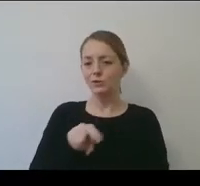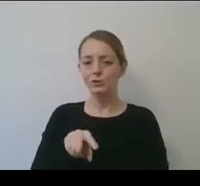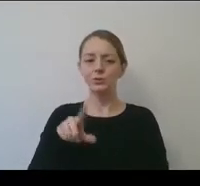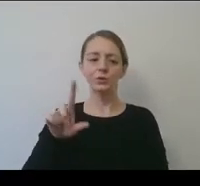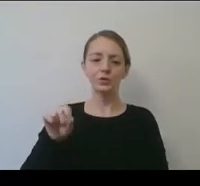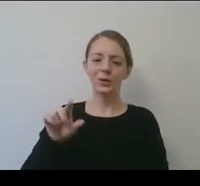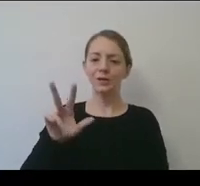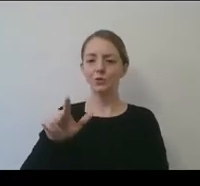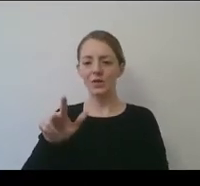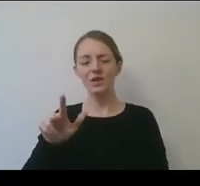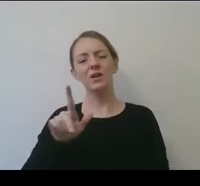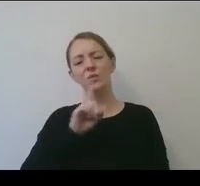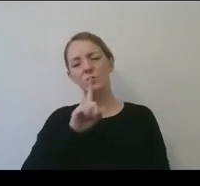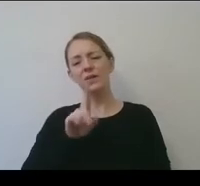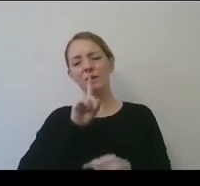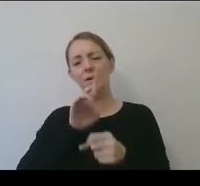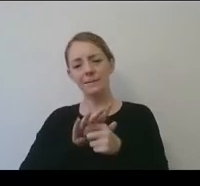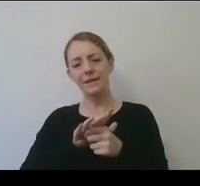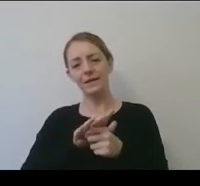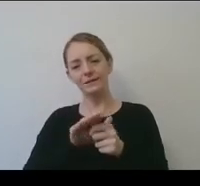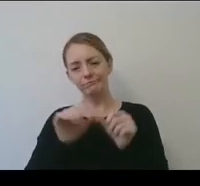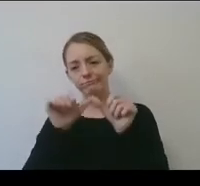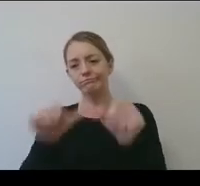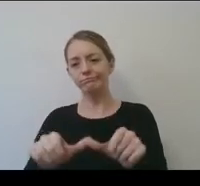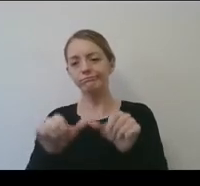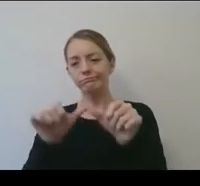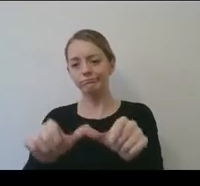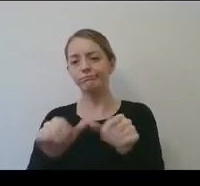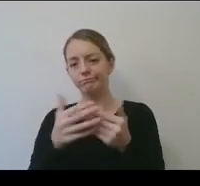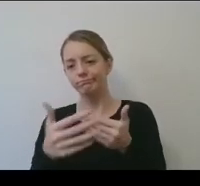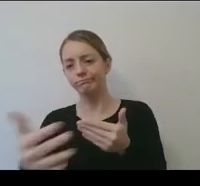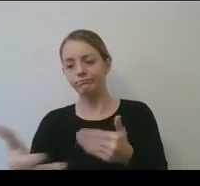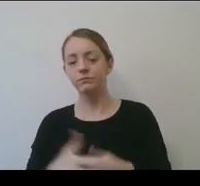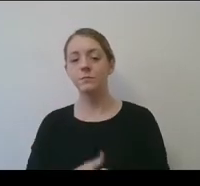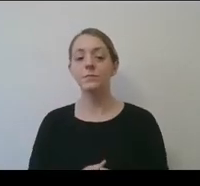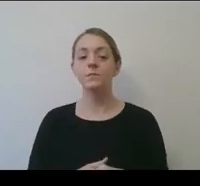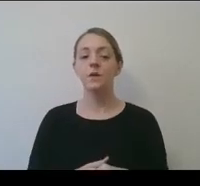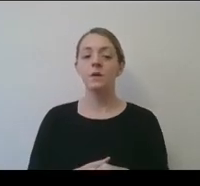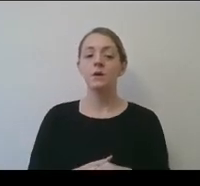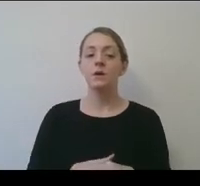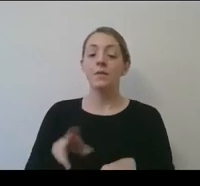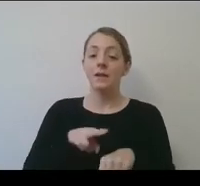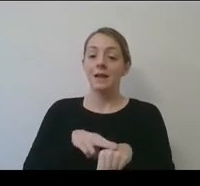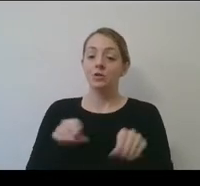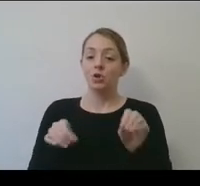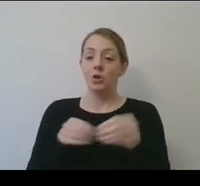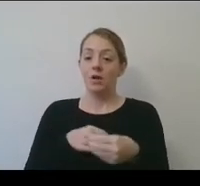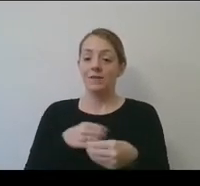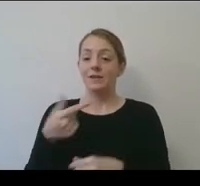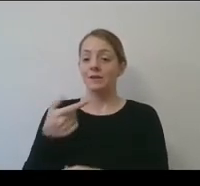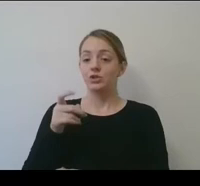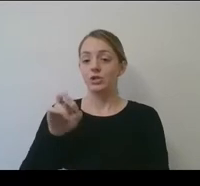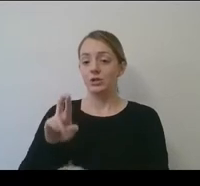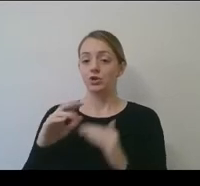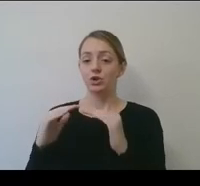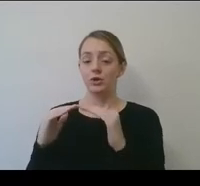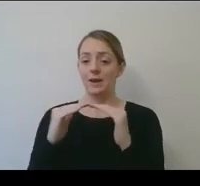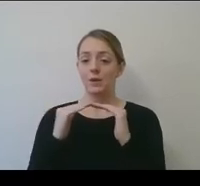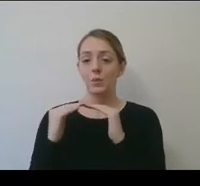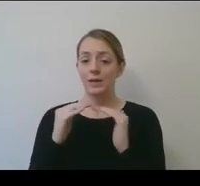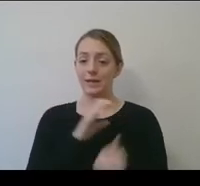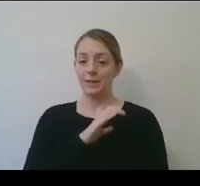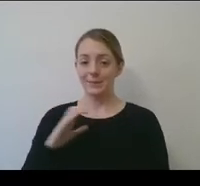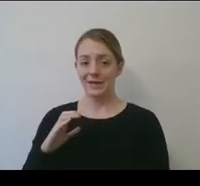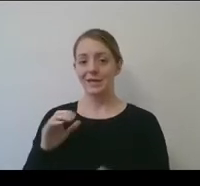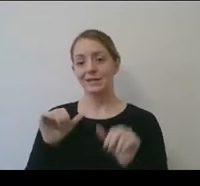a much longer haul. So I'll also note that our national office gender equity steering committee continues its work. We're continuing to move